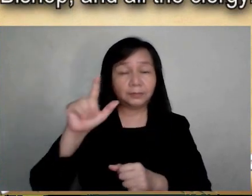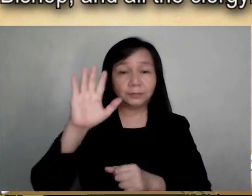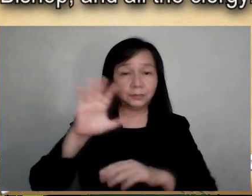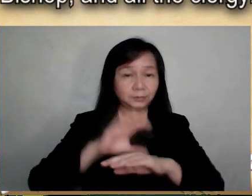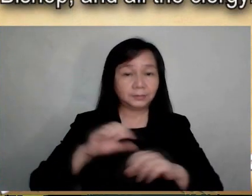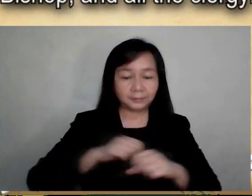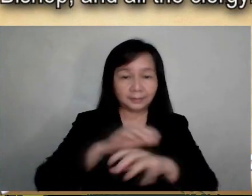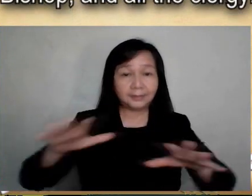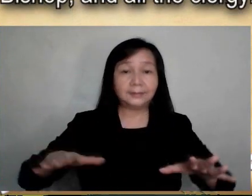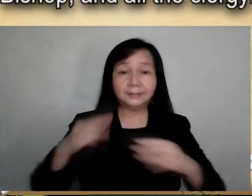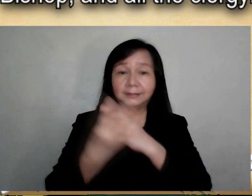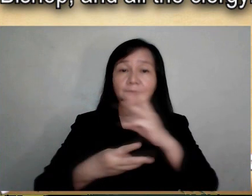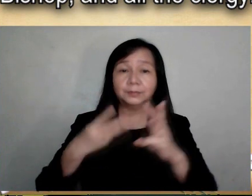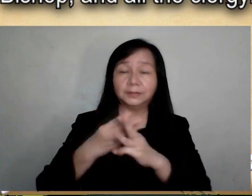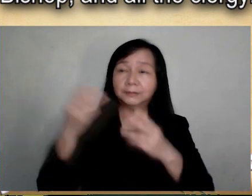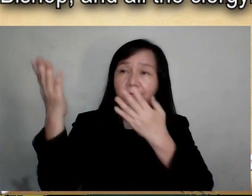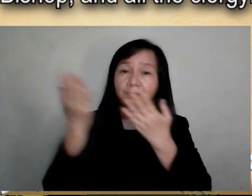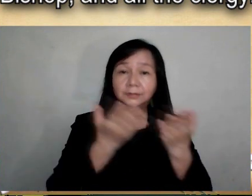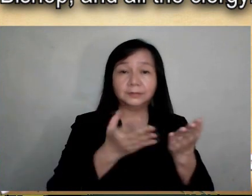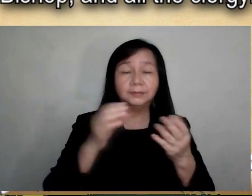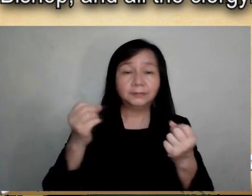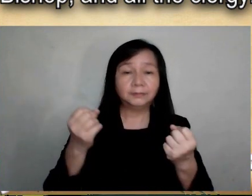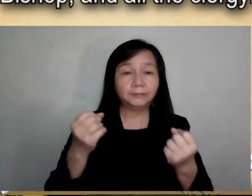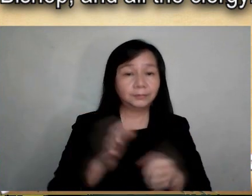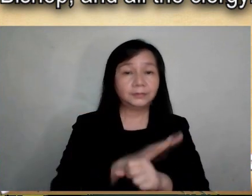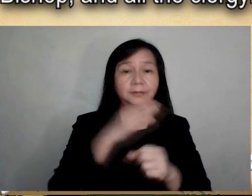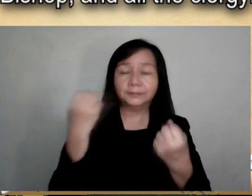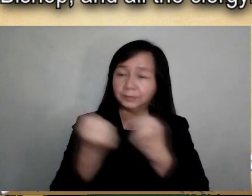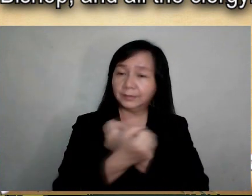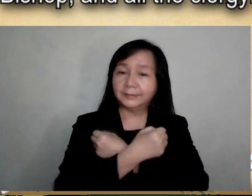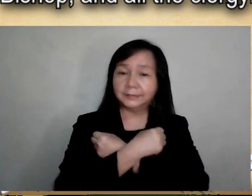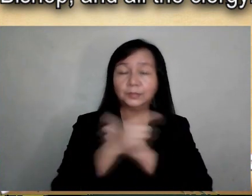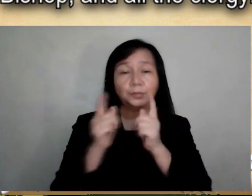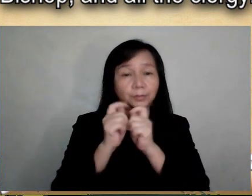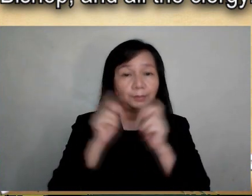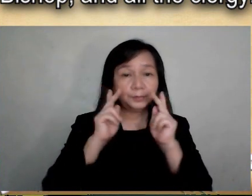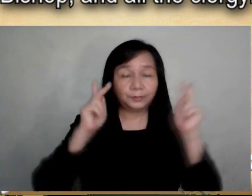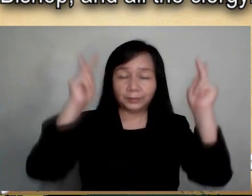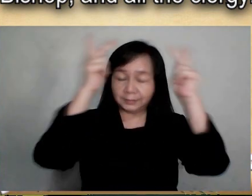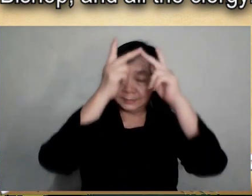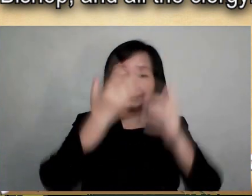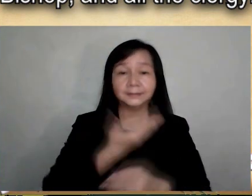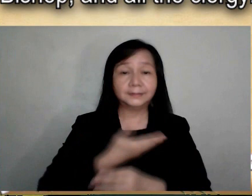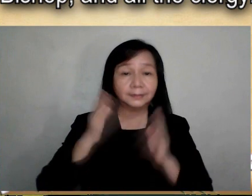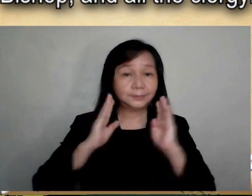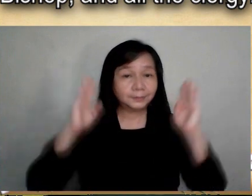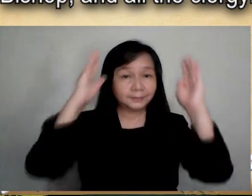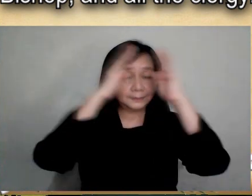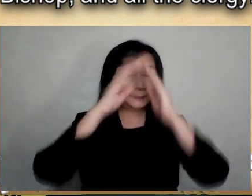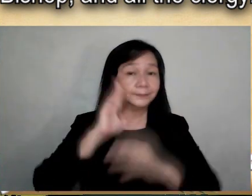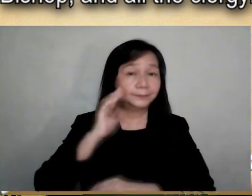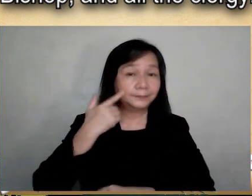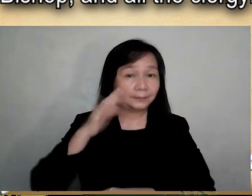spread throughout the world and bring her to the fullness of charity together with Francis, our Pope, Roberto, our Bishop,